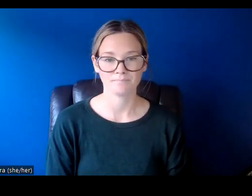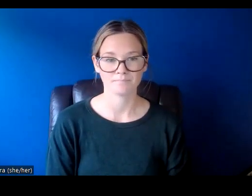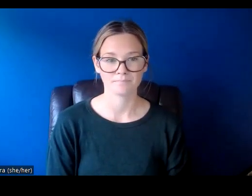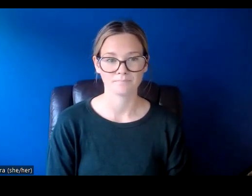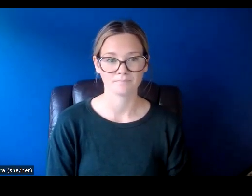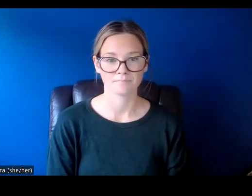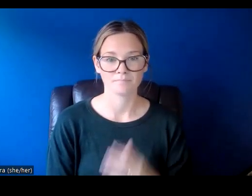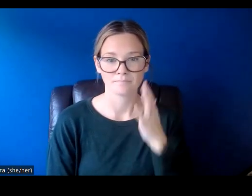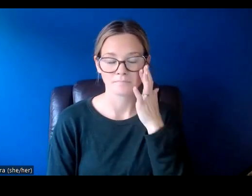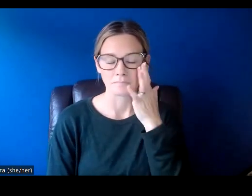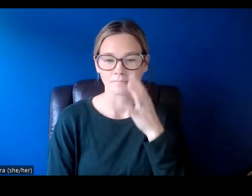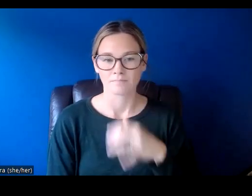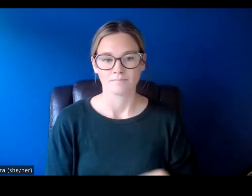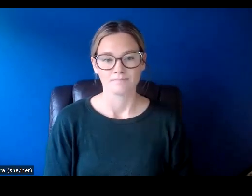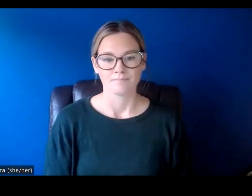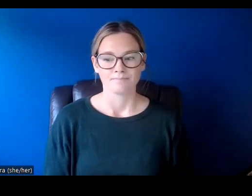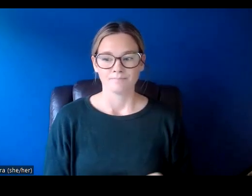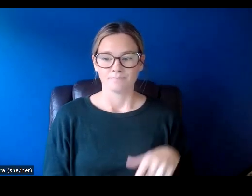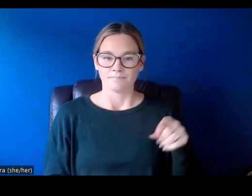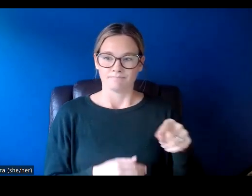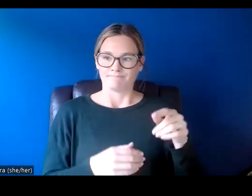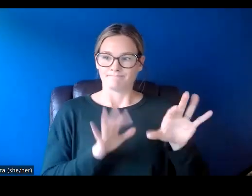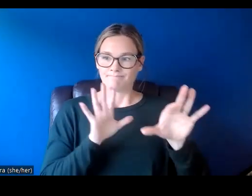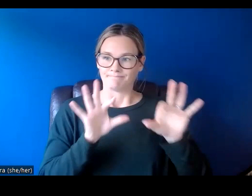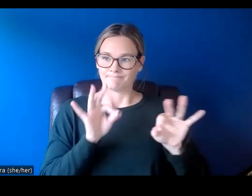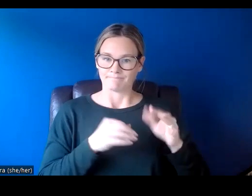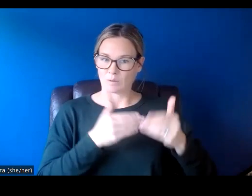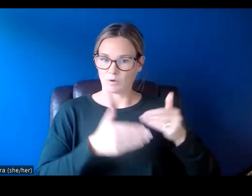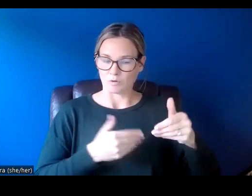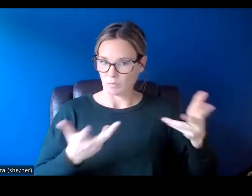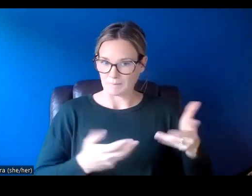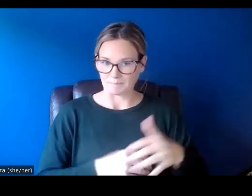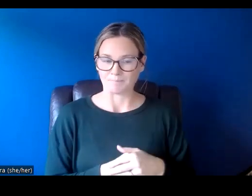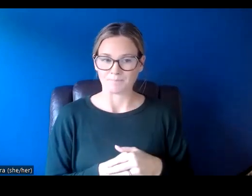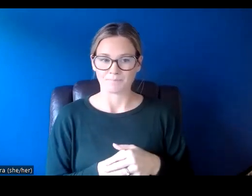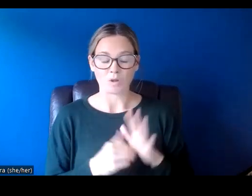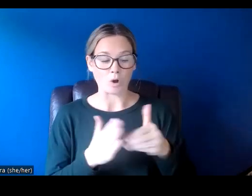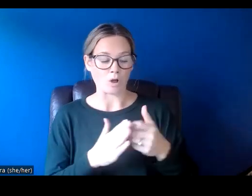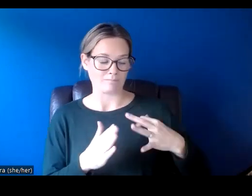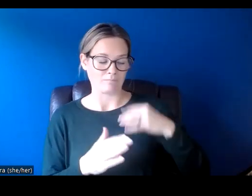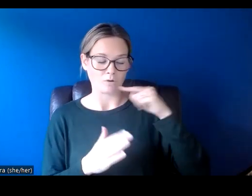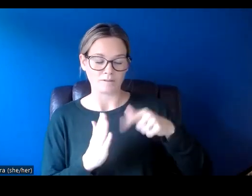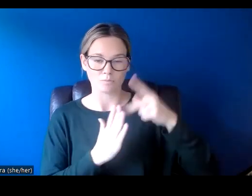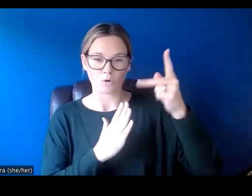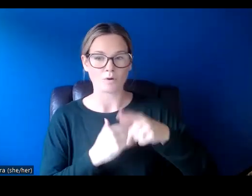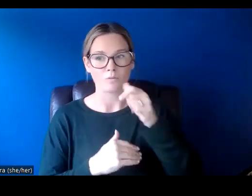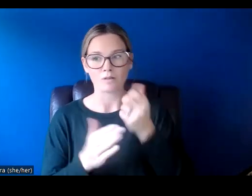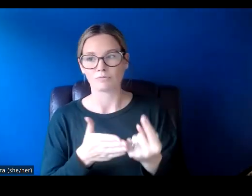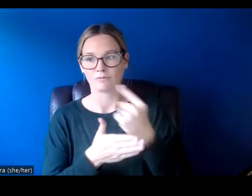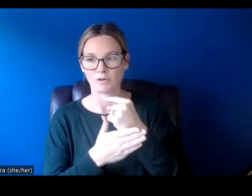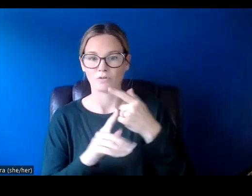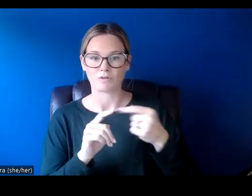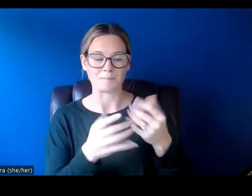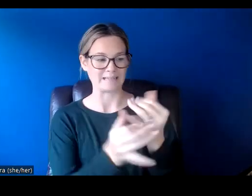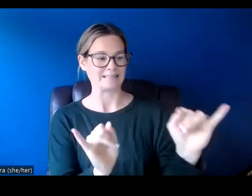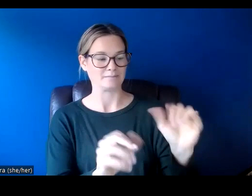All right, the selection process. So all applications to this program will be reviewed by an